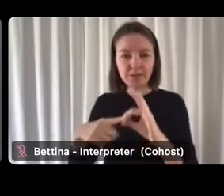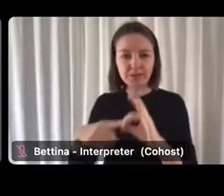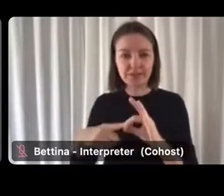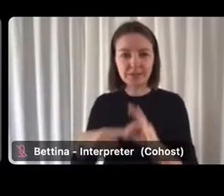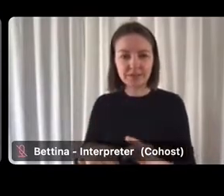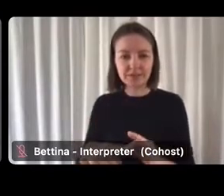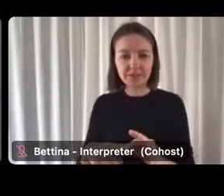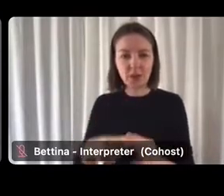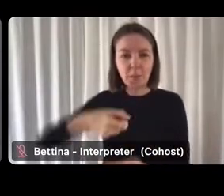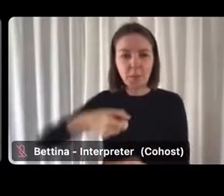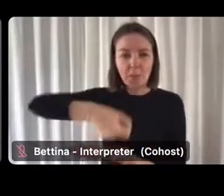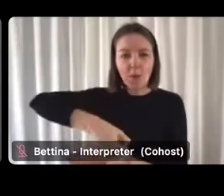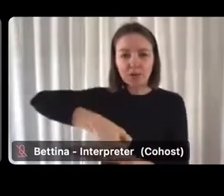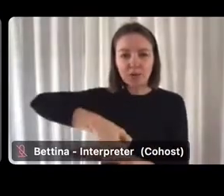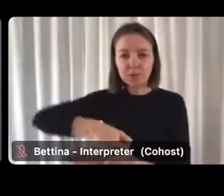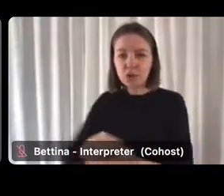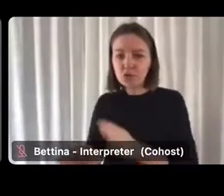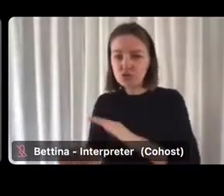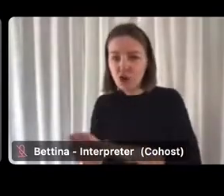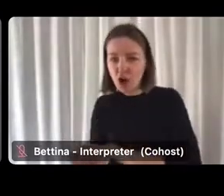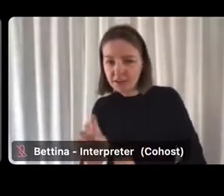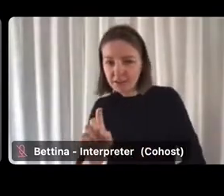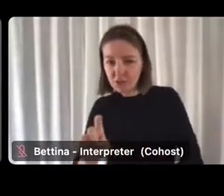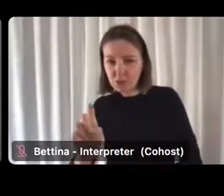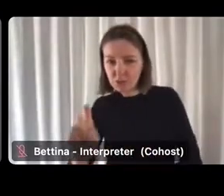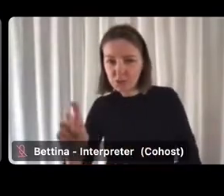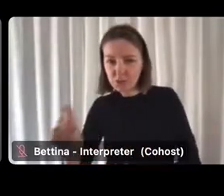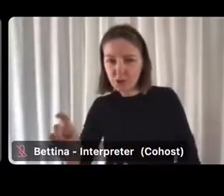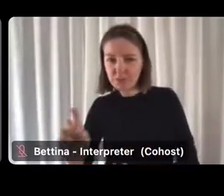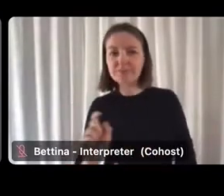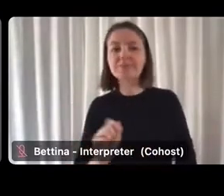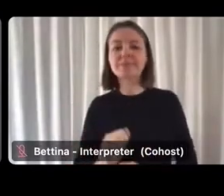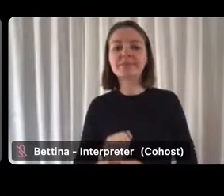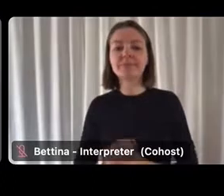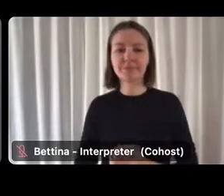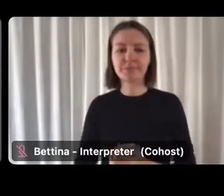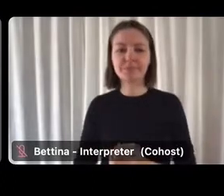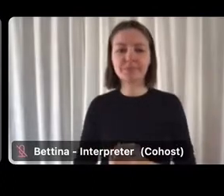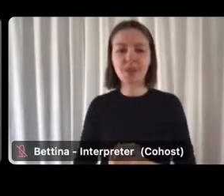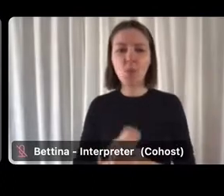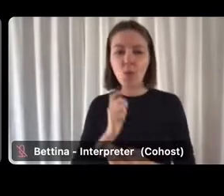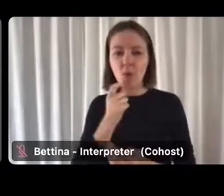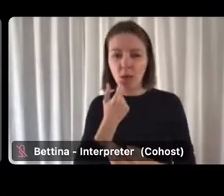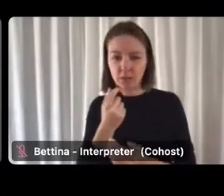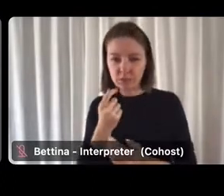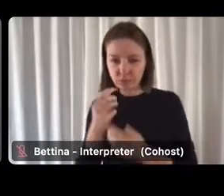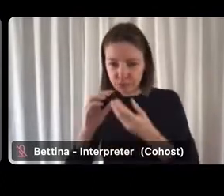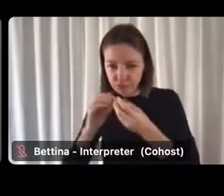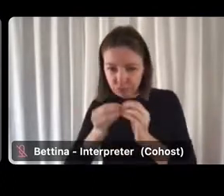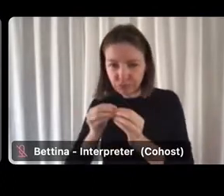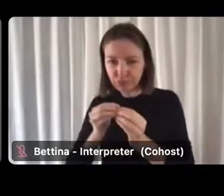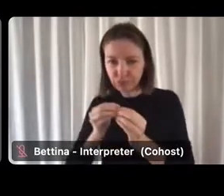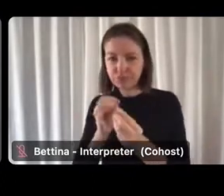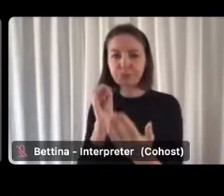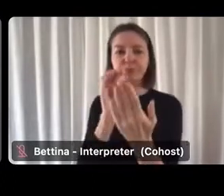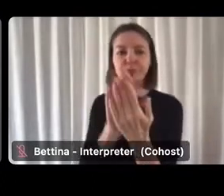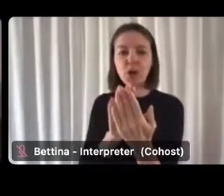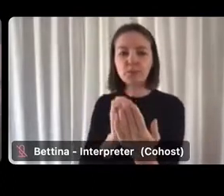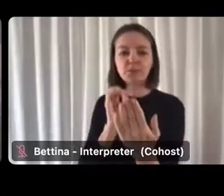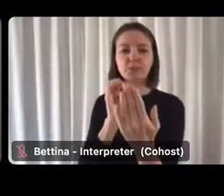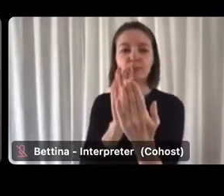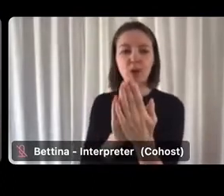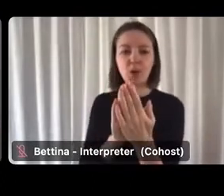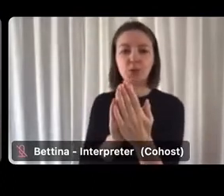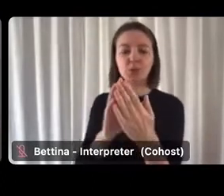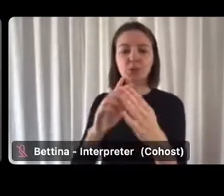the bottom right corner. Click on the three dots and we will prioritise questions behind the scenes and post the ones we are